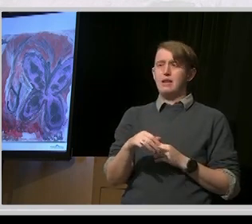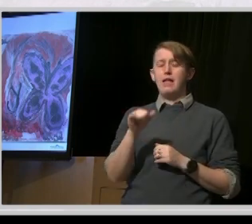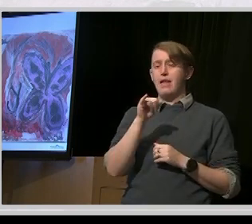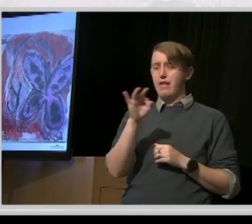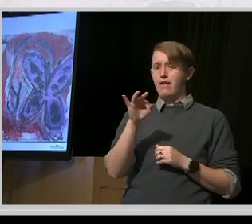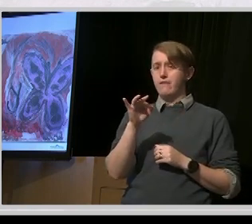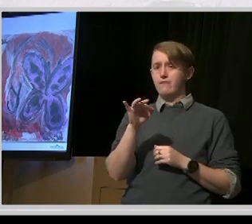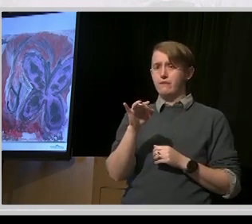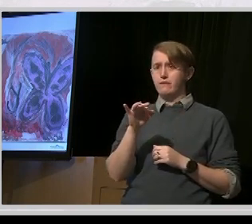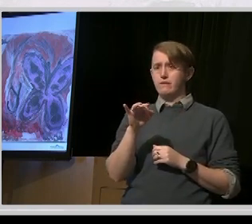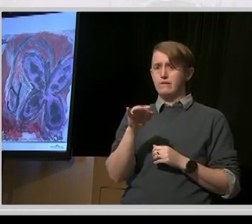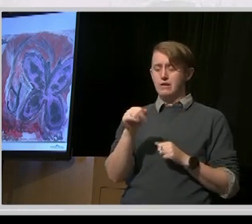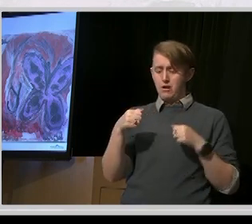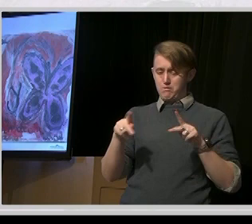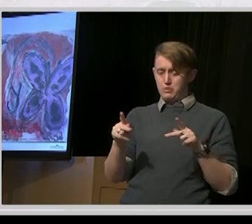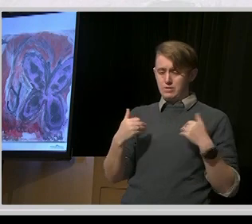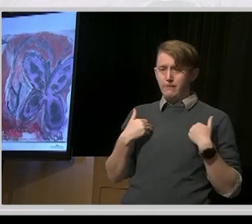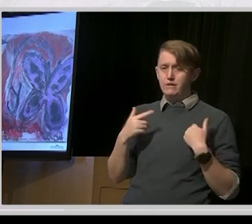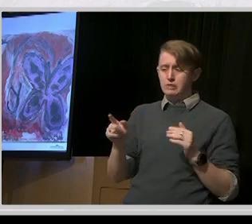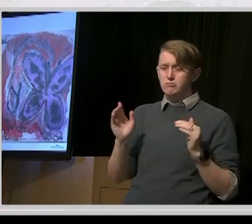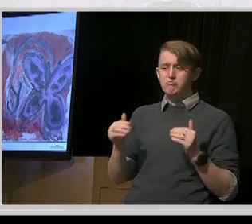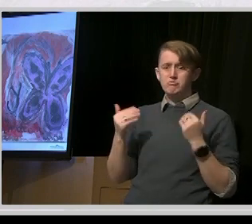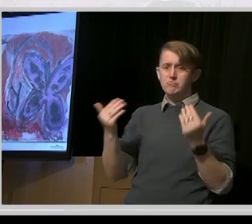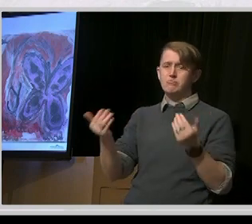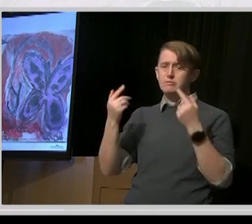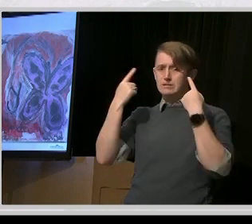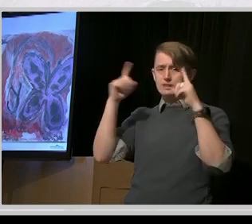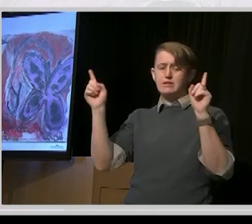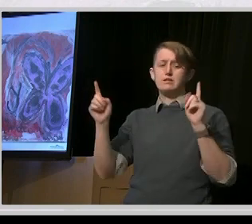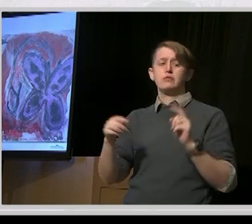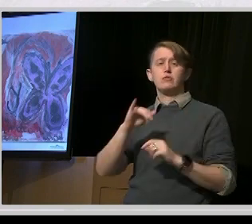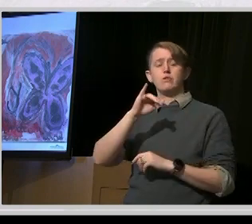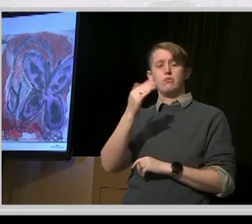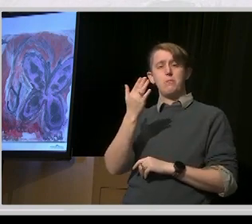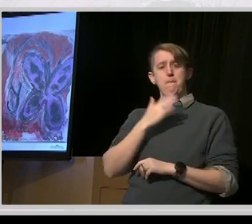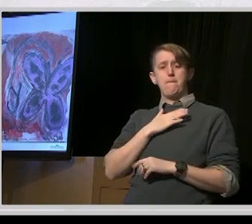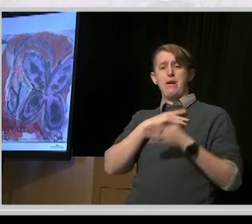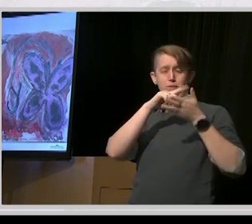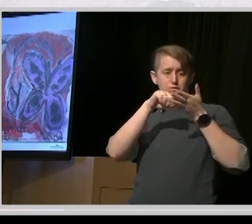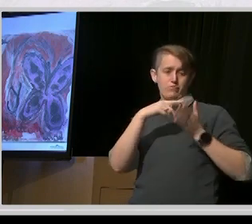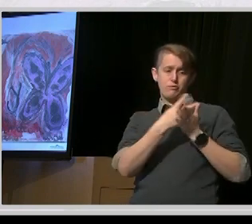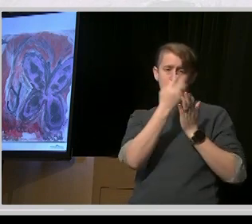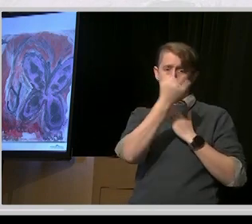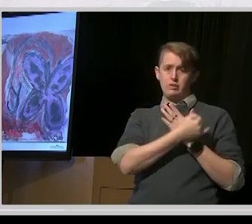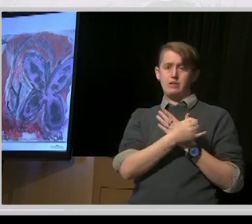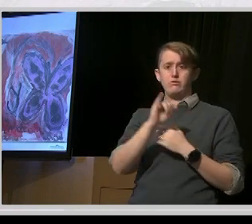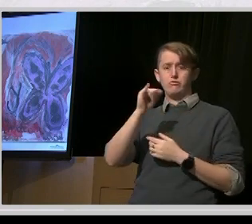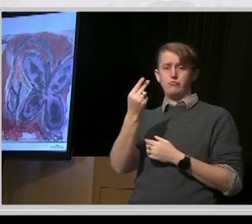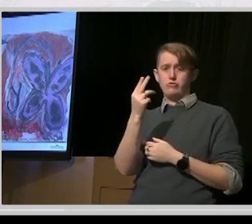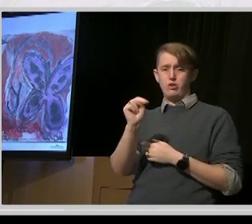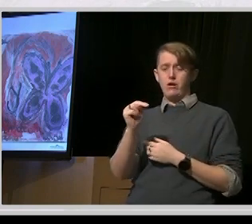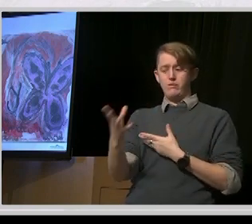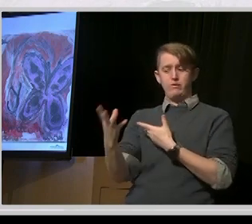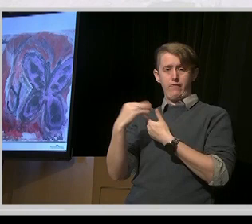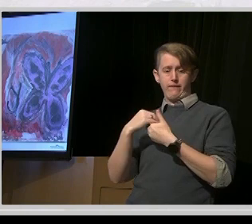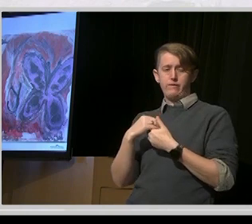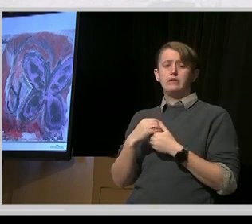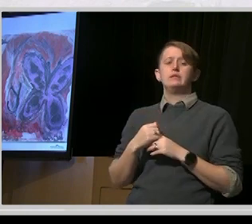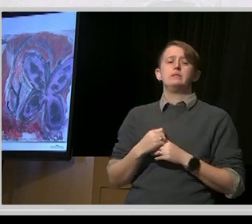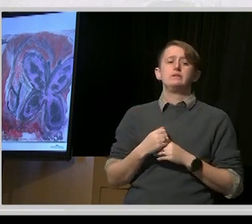John worked as a researcher on one of my institute's research projects. And I just had an email last night that